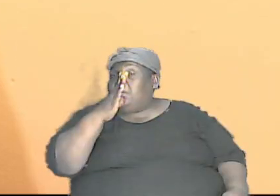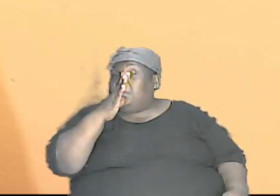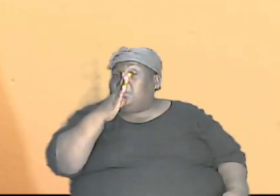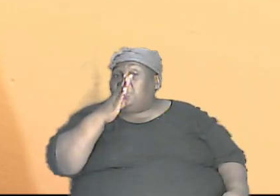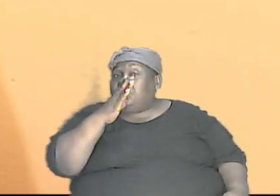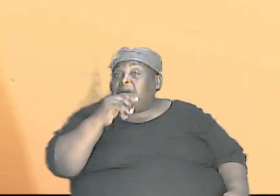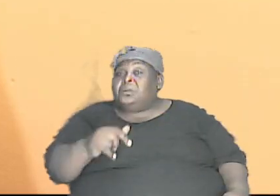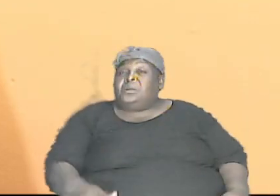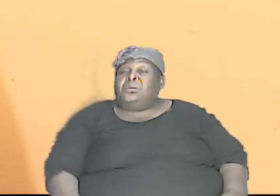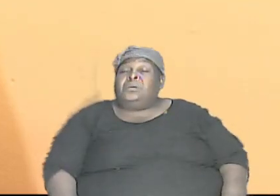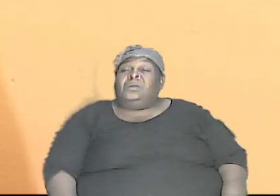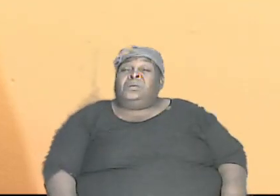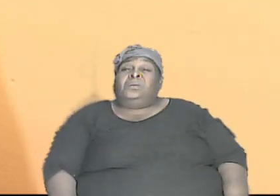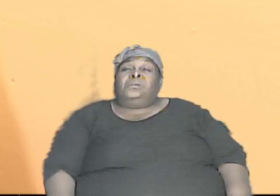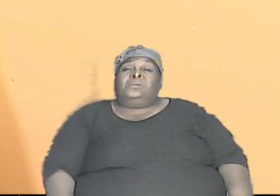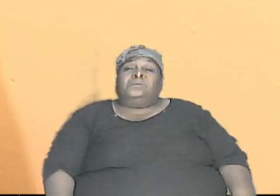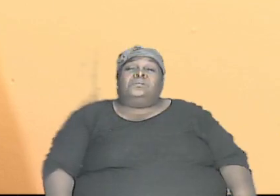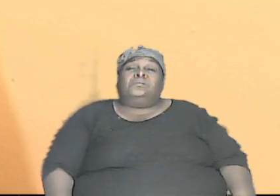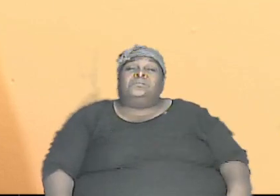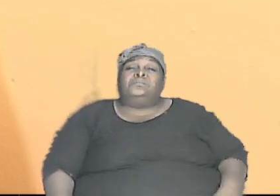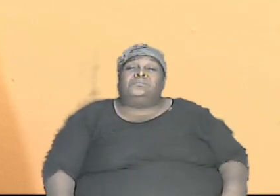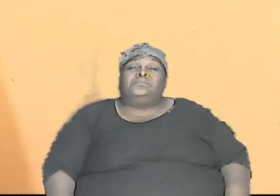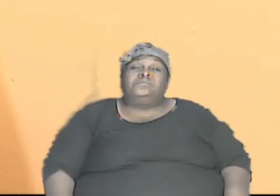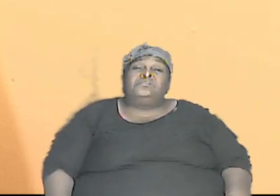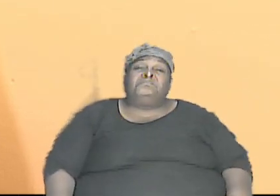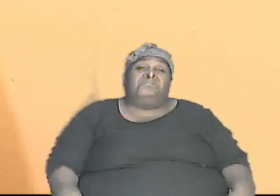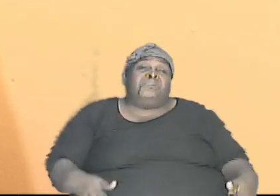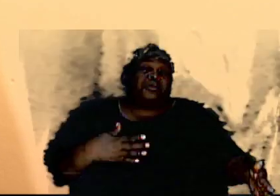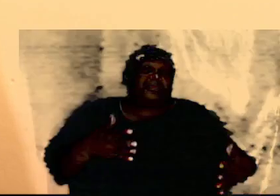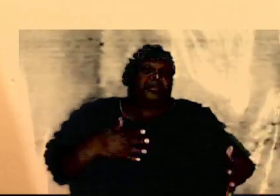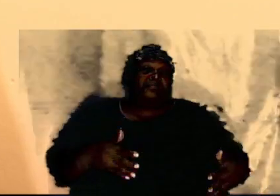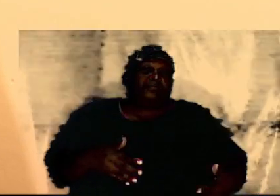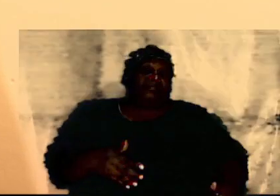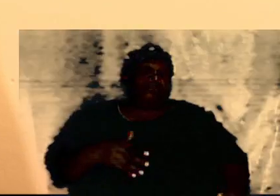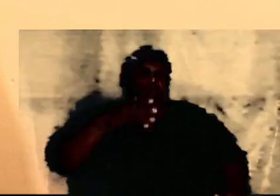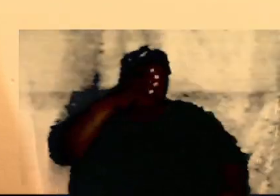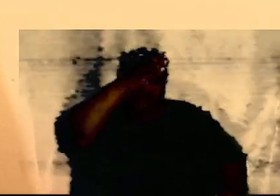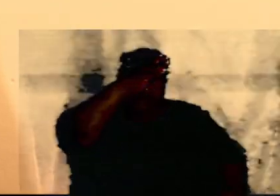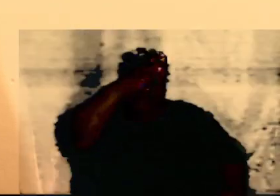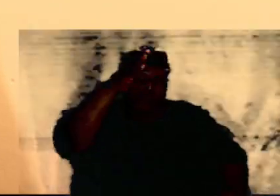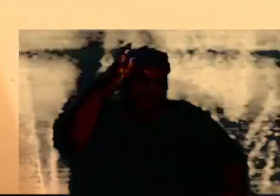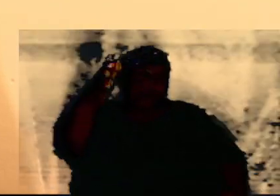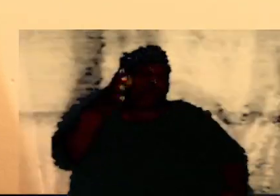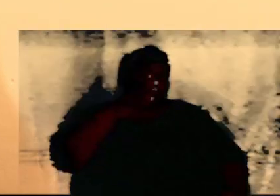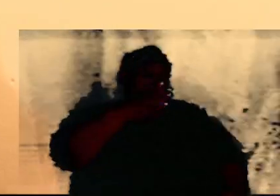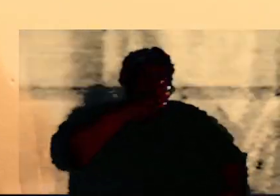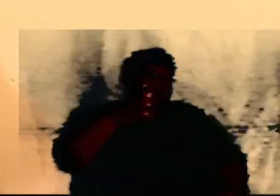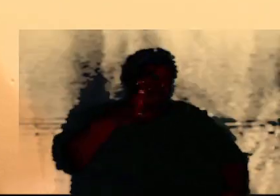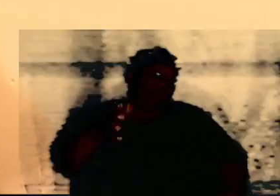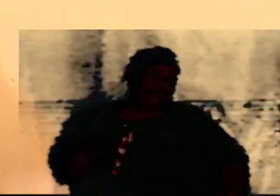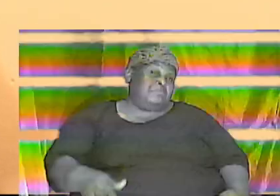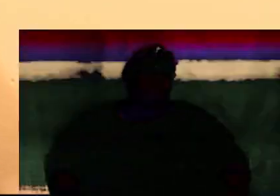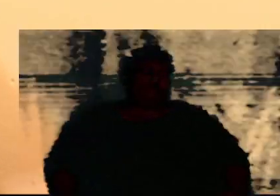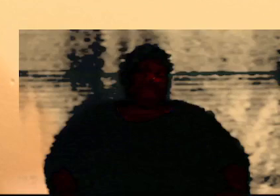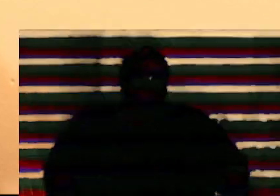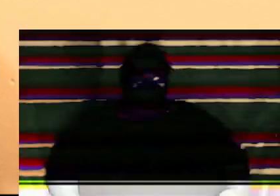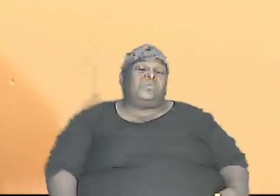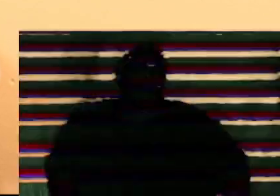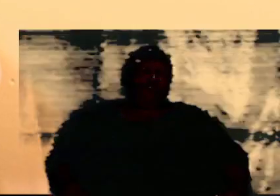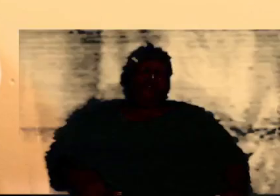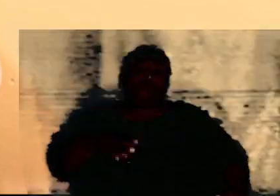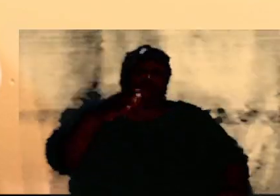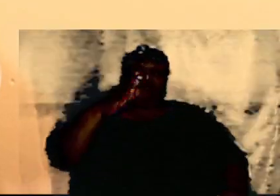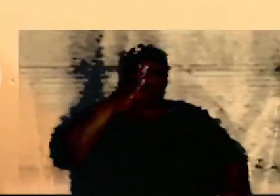sorry it might not be dad it might not be mom but it might be his grandparents so mom is short